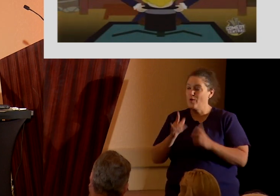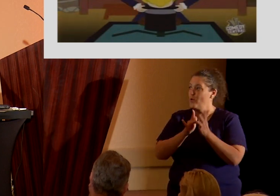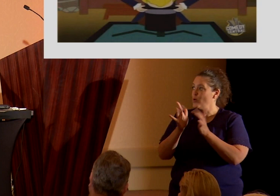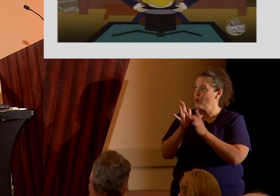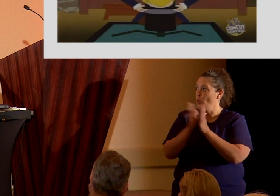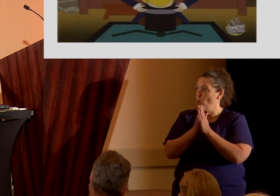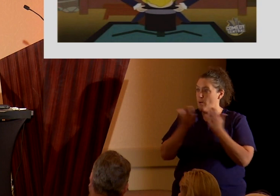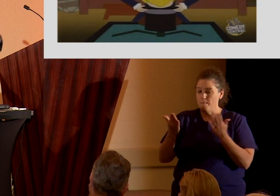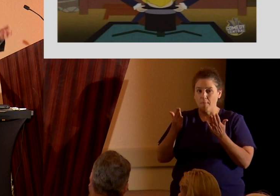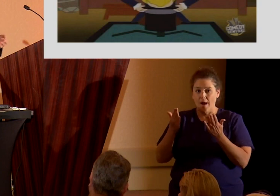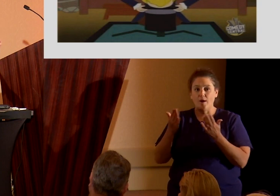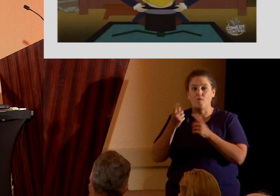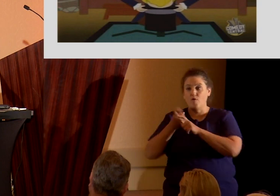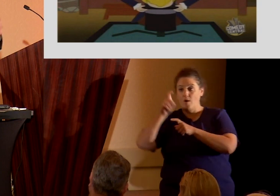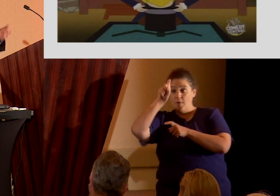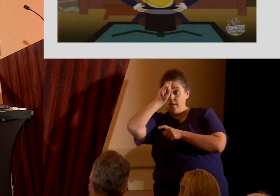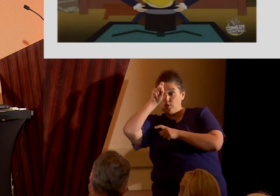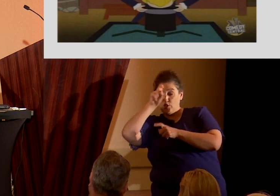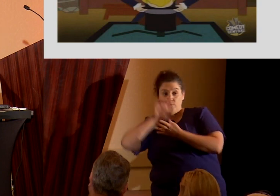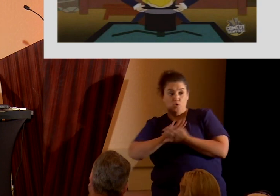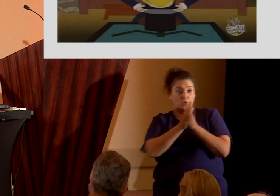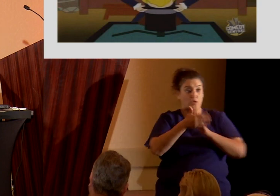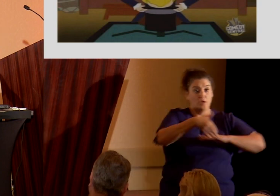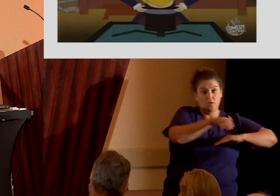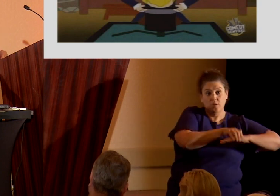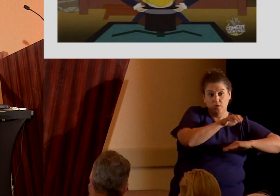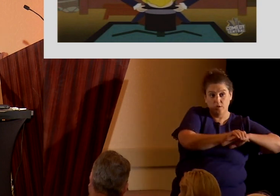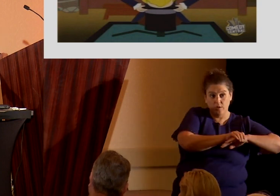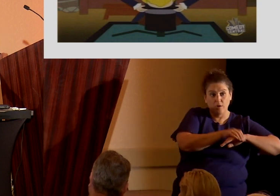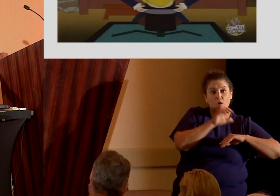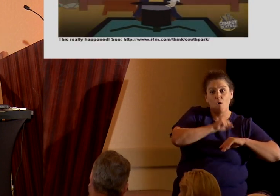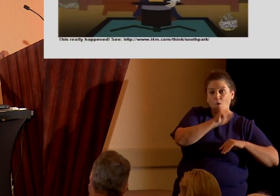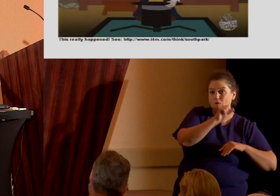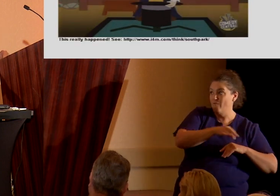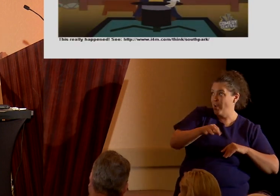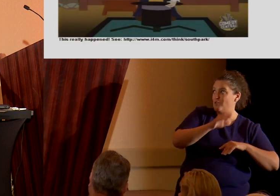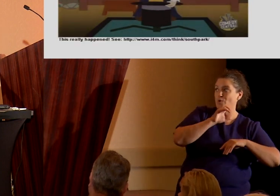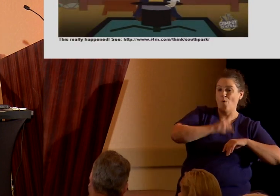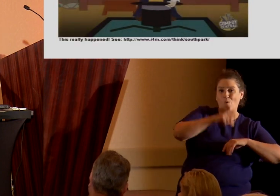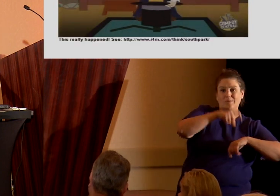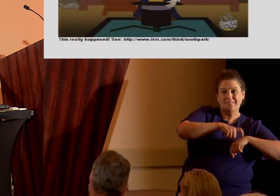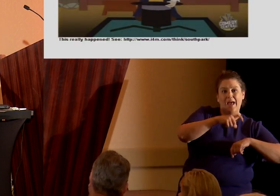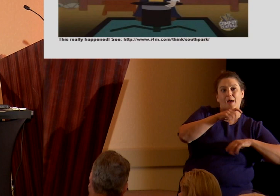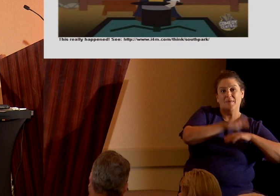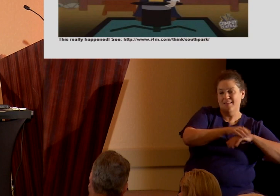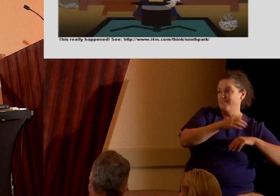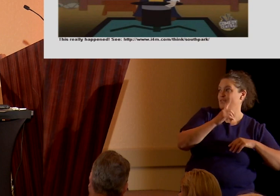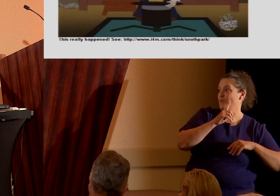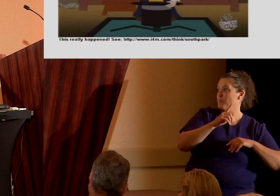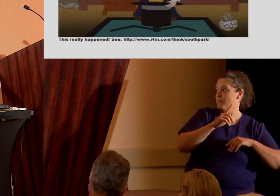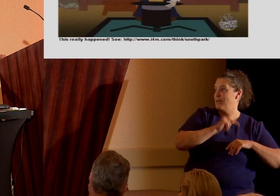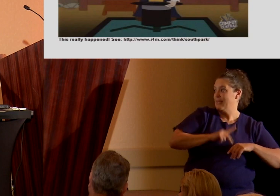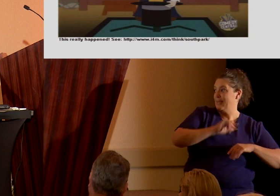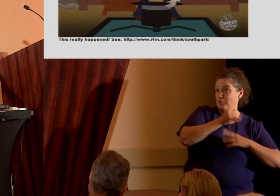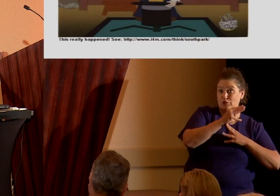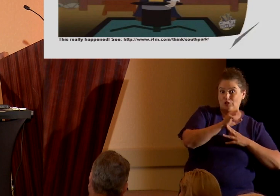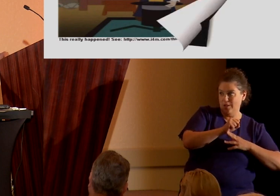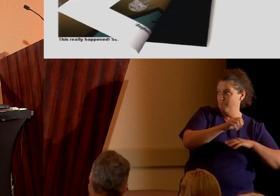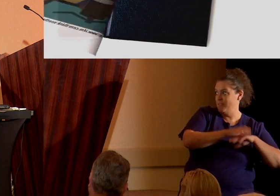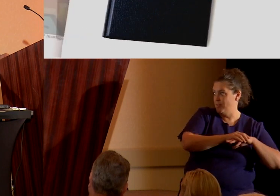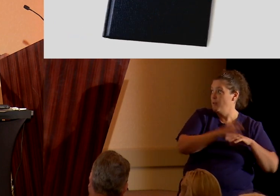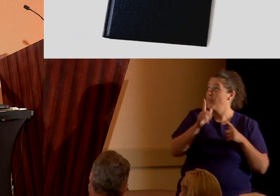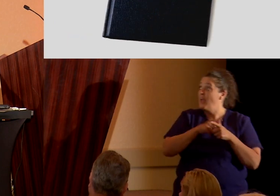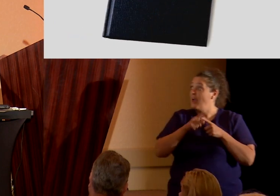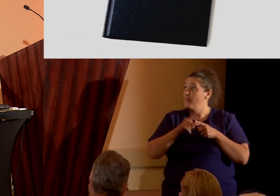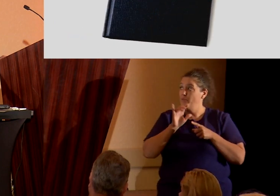into English. Old-tiny, old-fashioned King James English, oddly enough. Well, lo and behold, the books turned out to be, well, let's